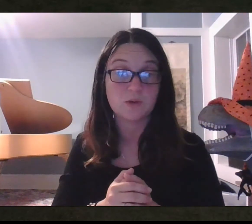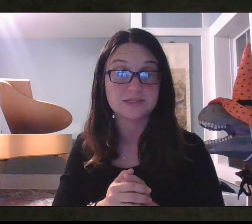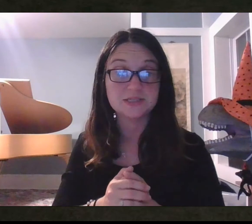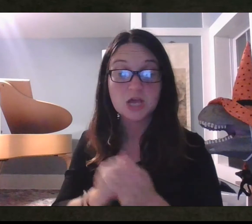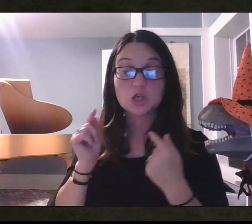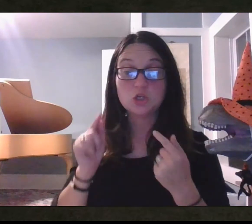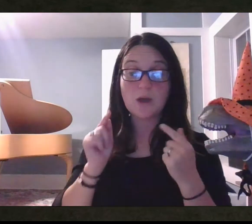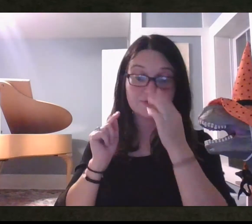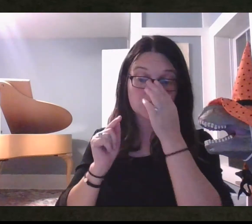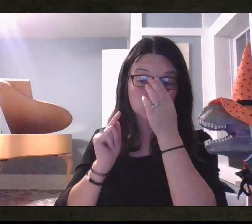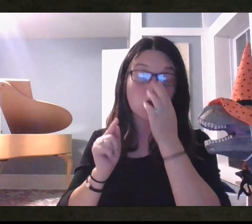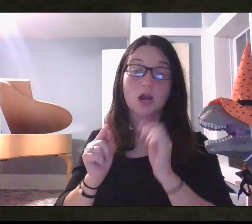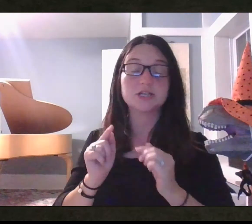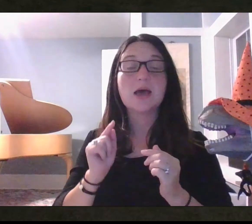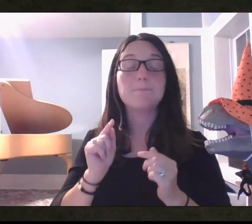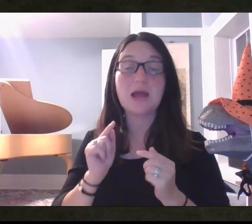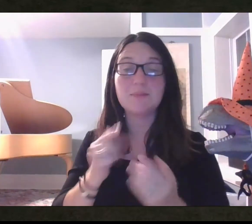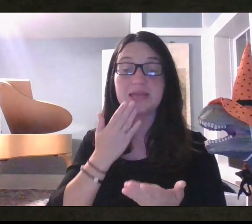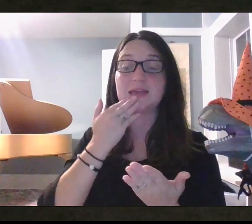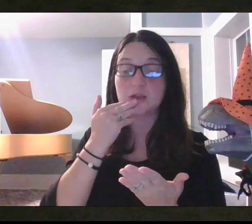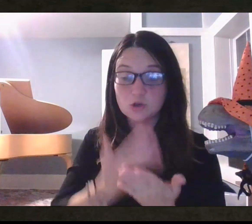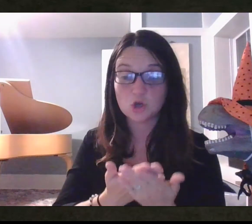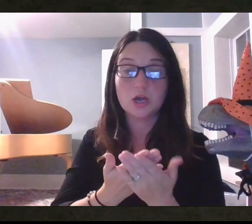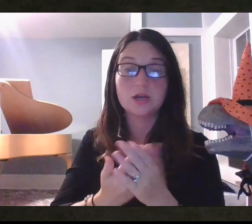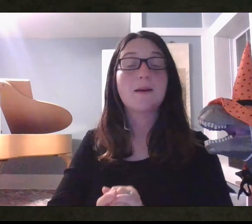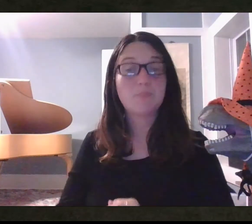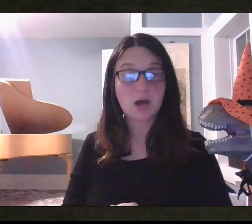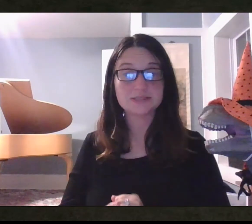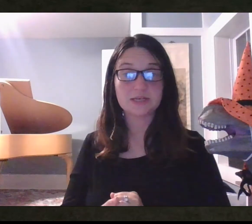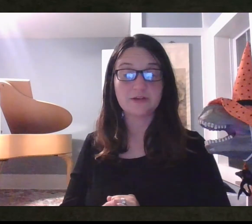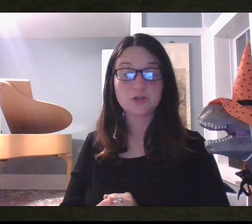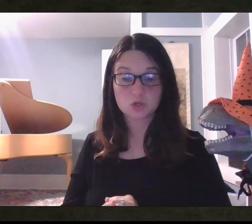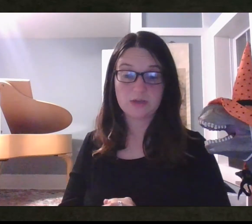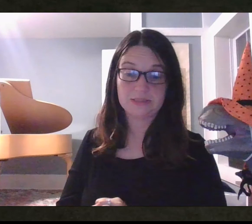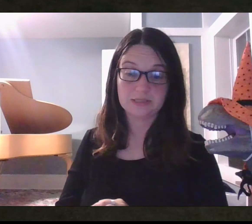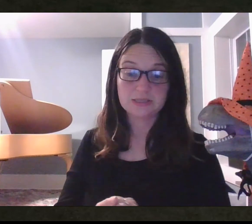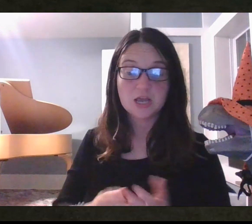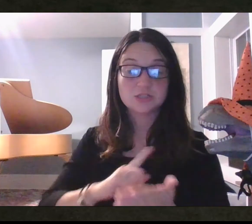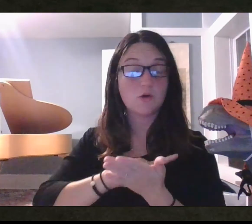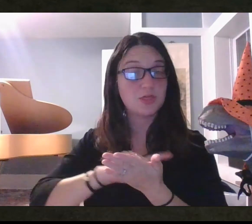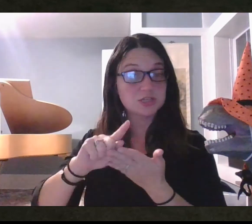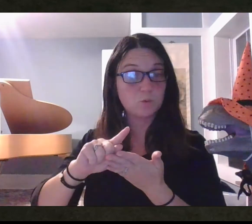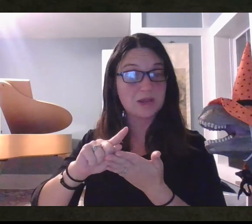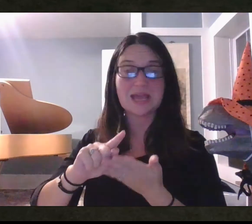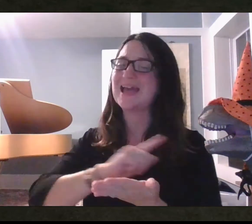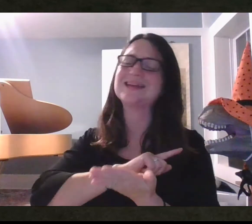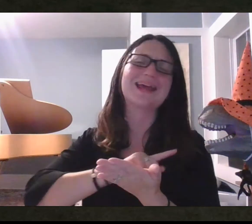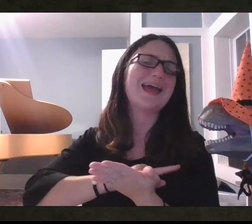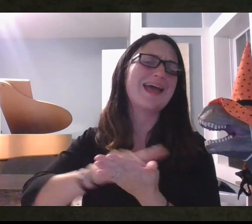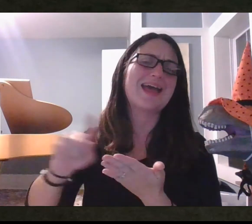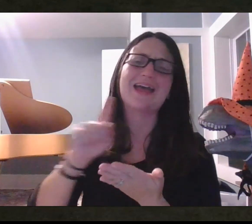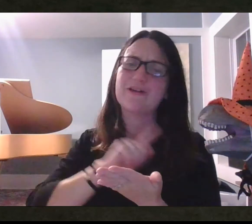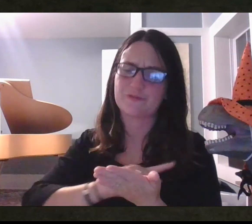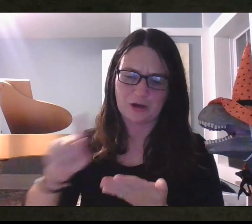or consequences, you have to start by making good, positive choices. So, this week